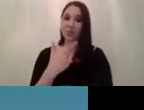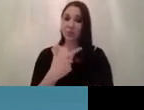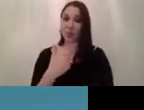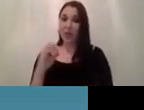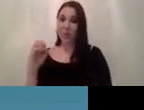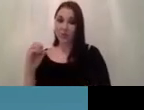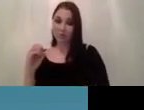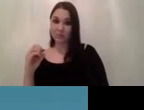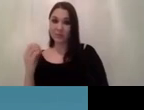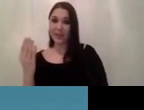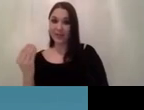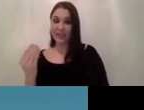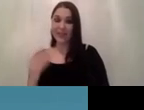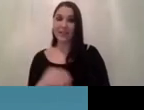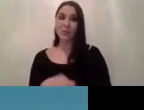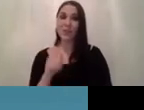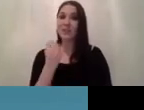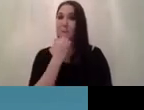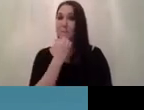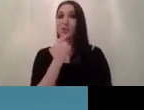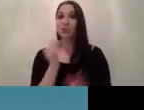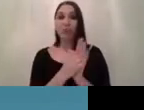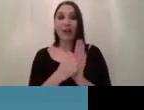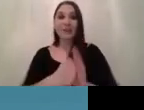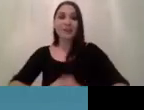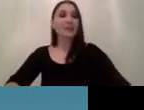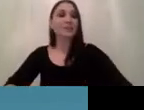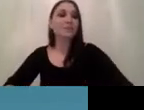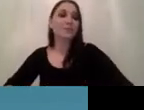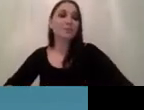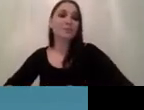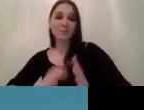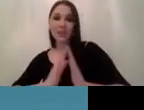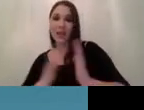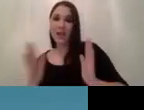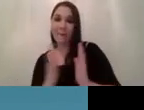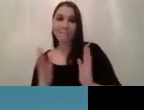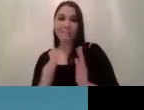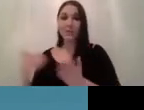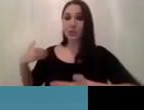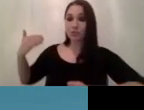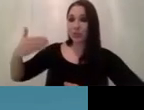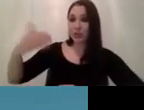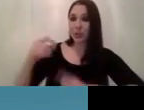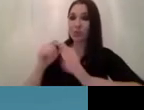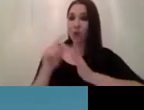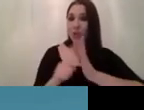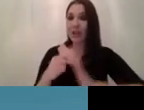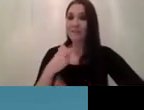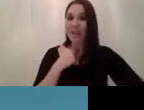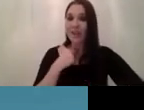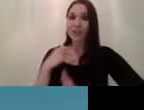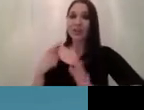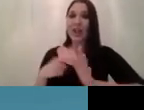the industry this number seems to be about right and you see there's quite a large gap between traditional project failure and ai project failure